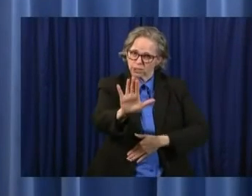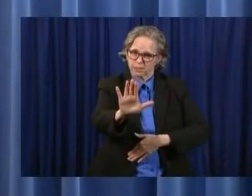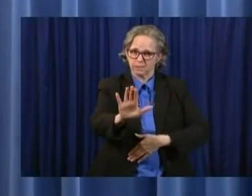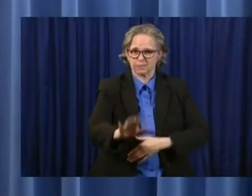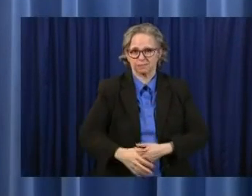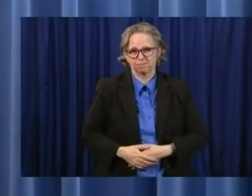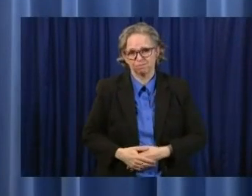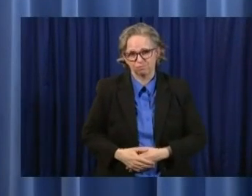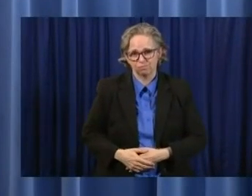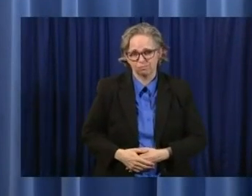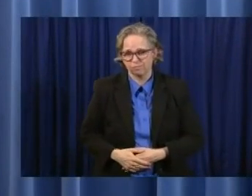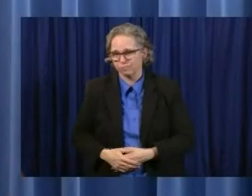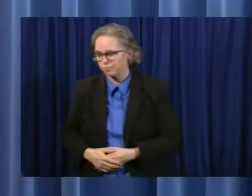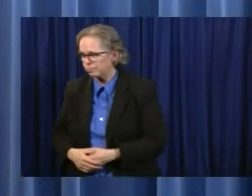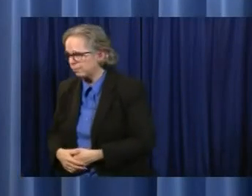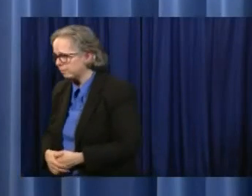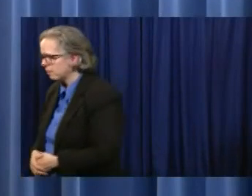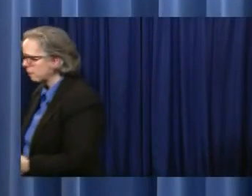Uh,